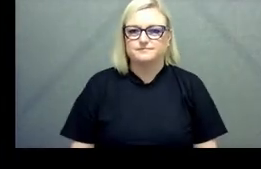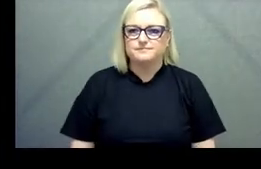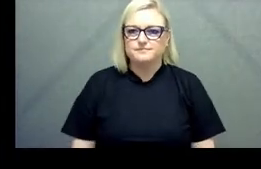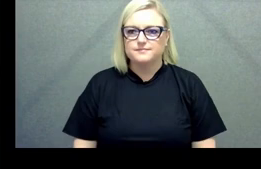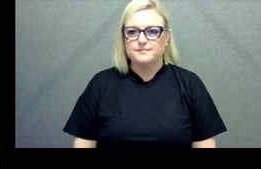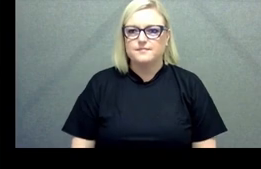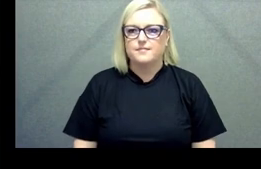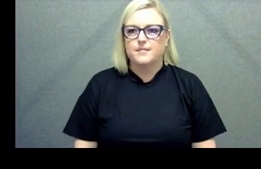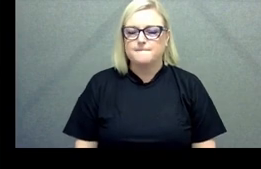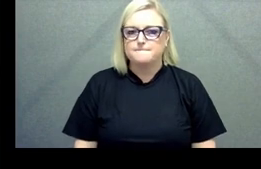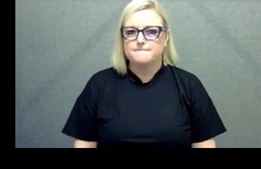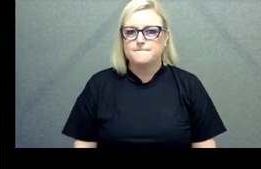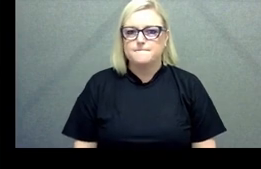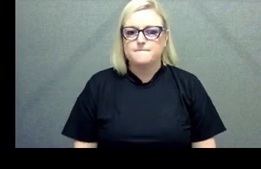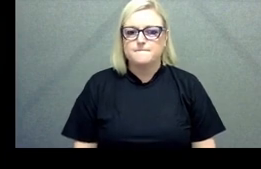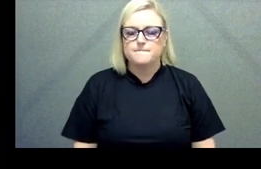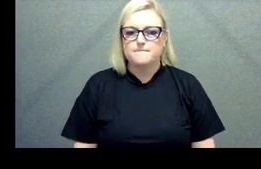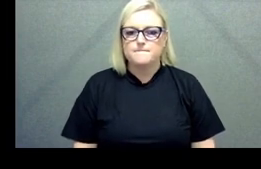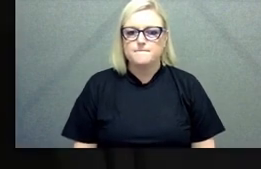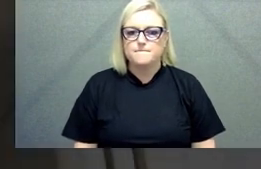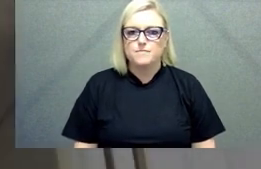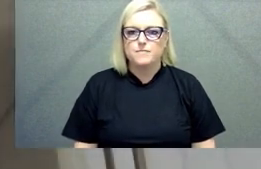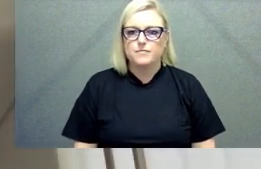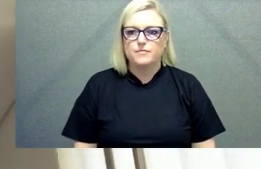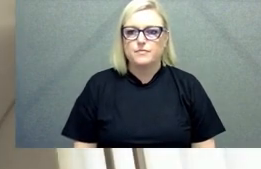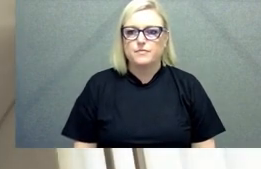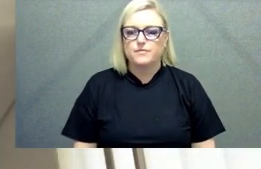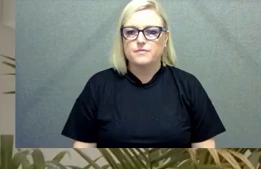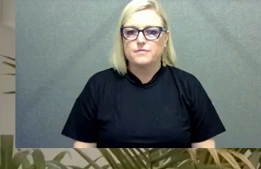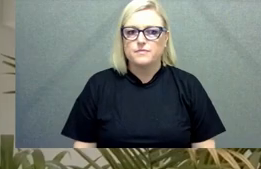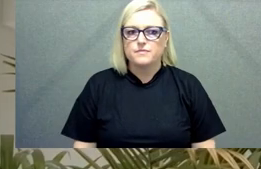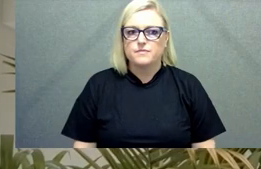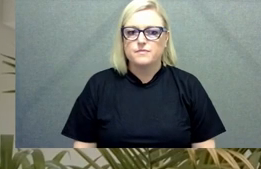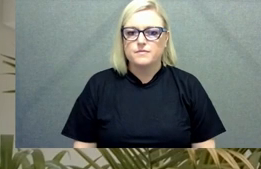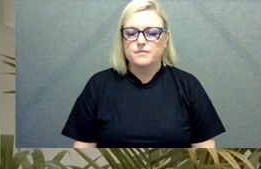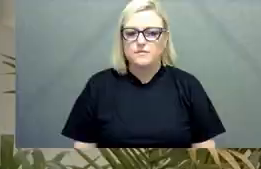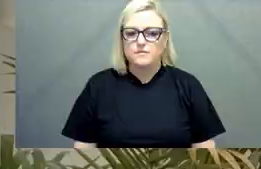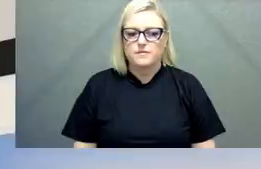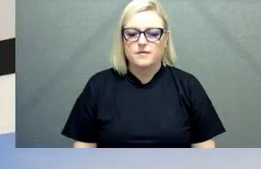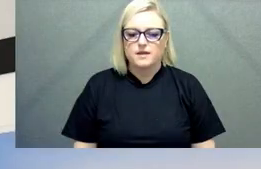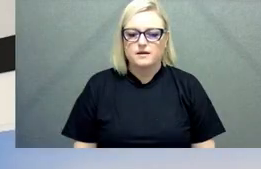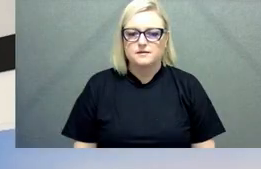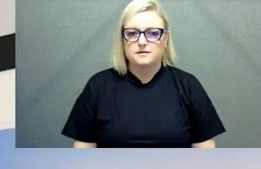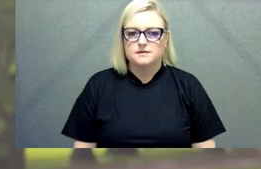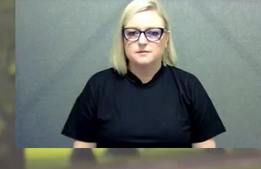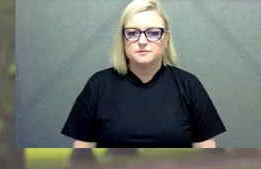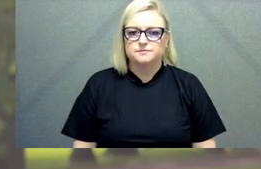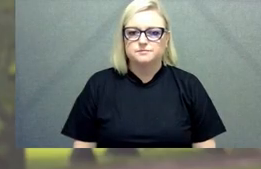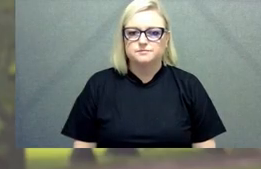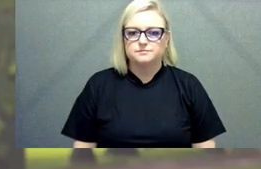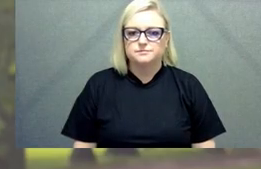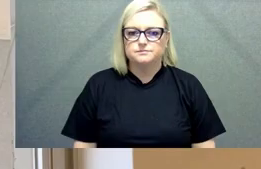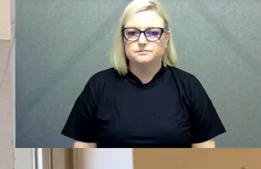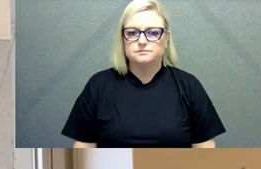of prime minister and cabinet and this is my story hello my name is ben my name is sanam safar my name is hannah my name is